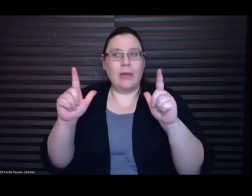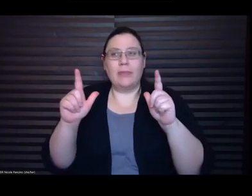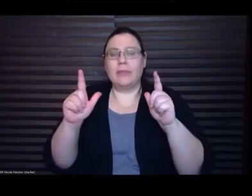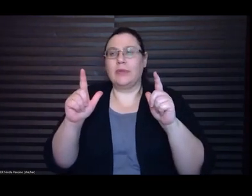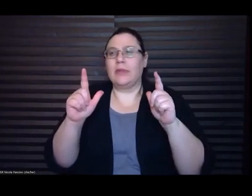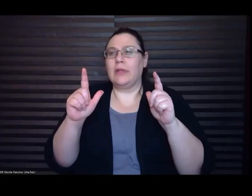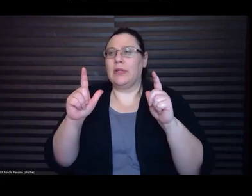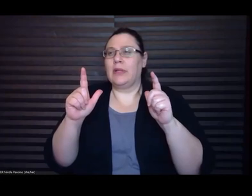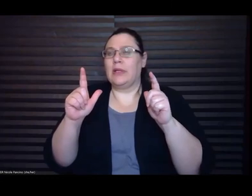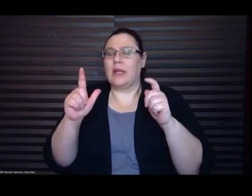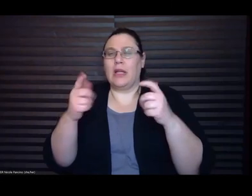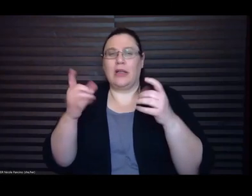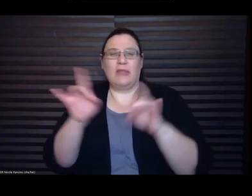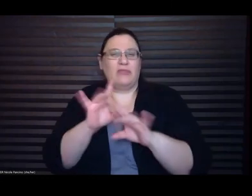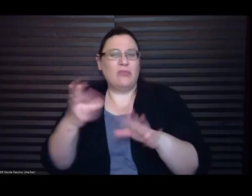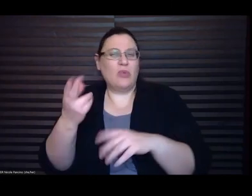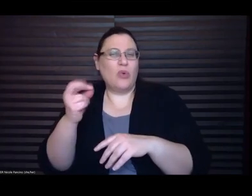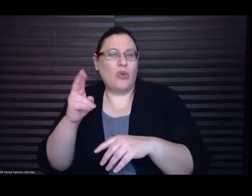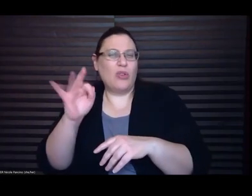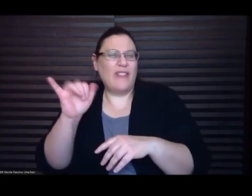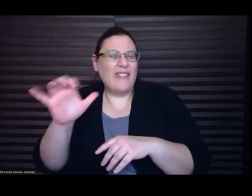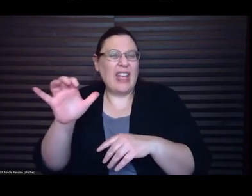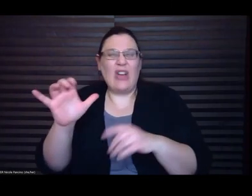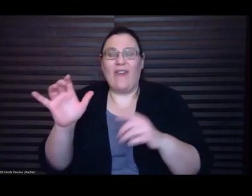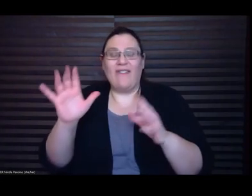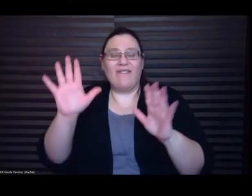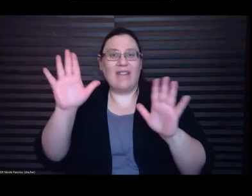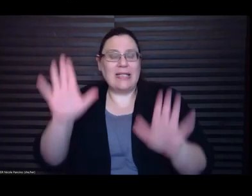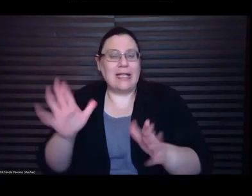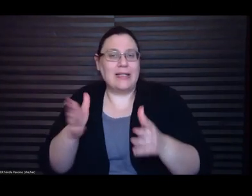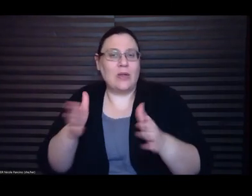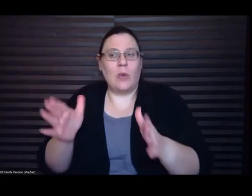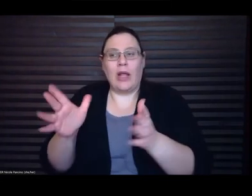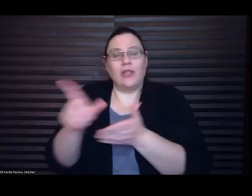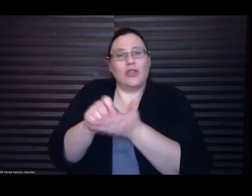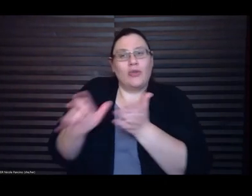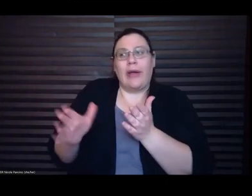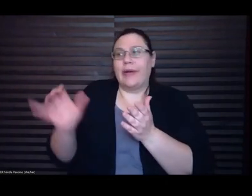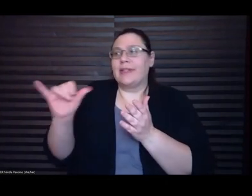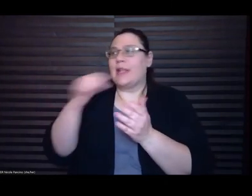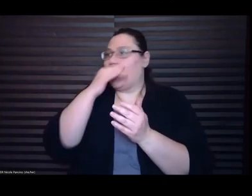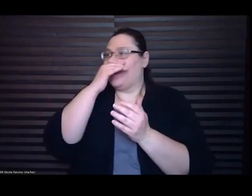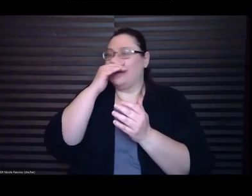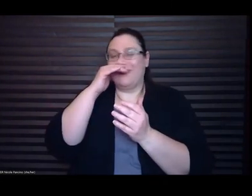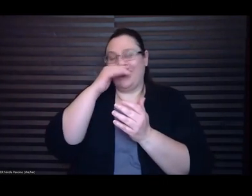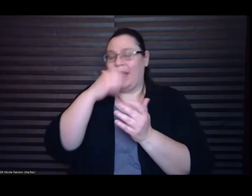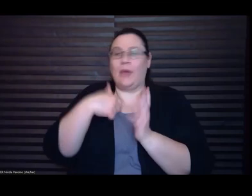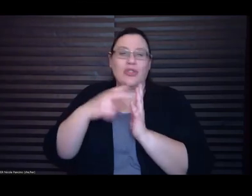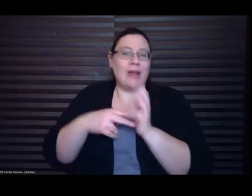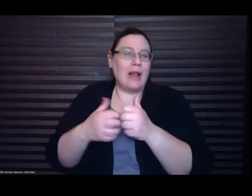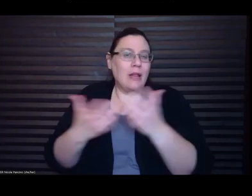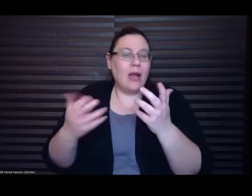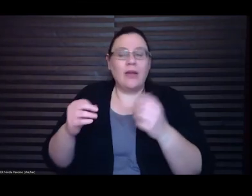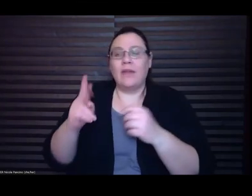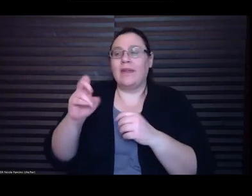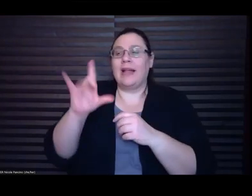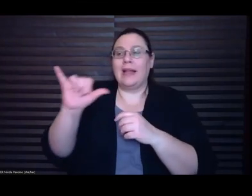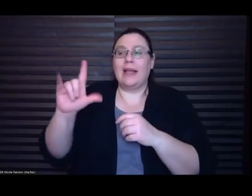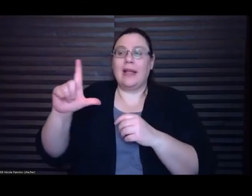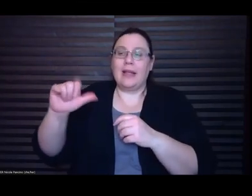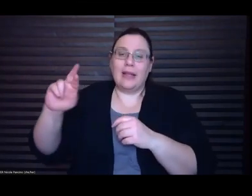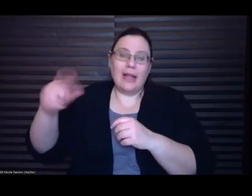writers like I really was reading a lot of, you know, Kelly Link and Karen Russell and Helen Uyemi and was like thinking a lot about sort of like